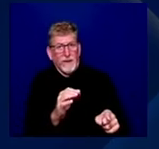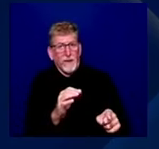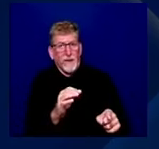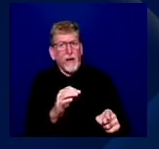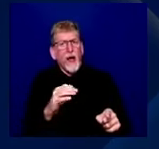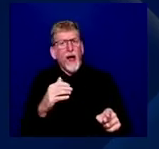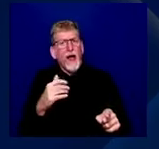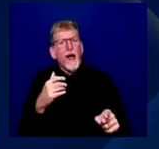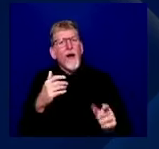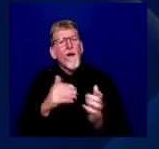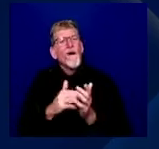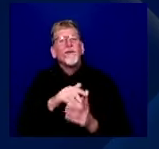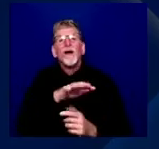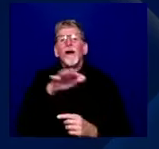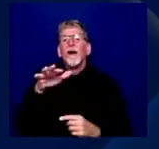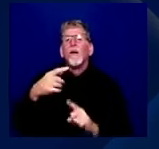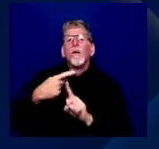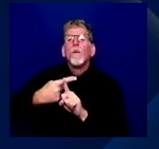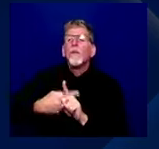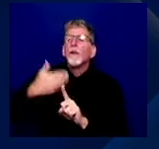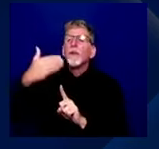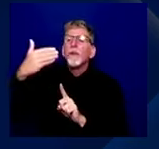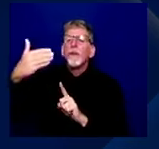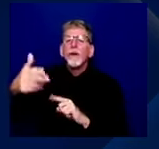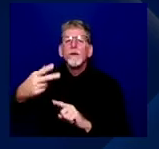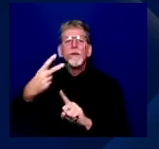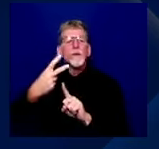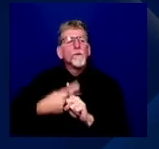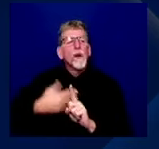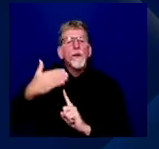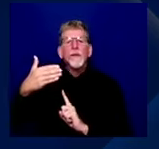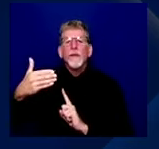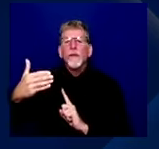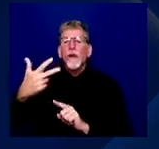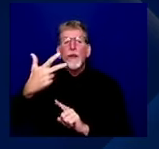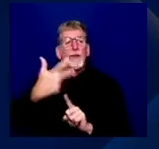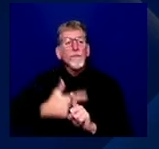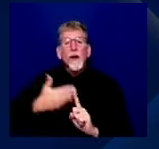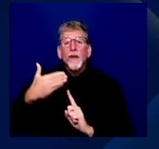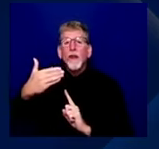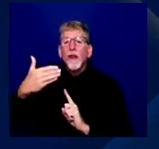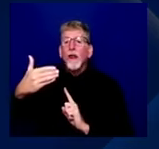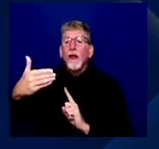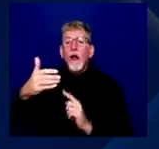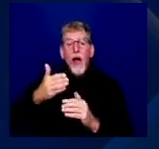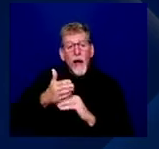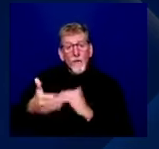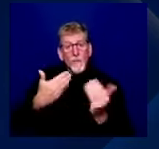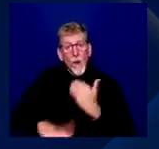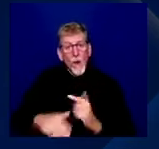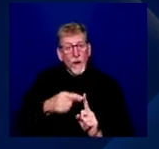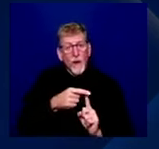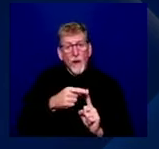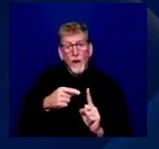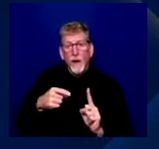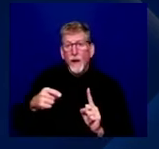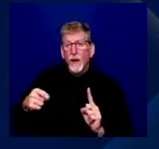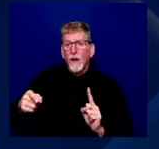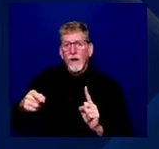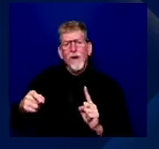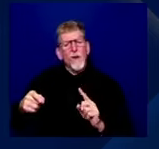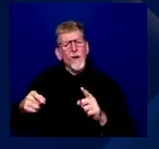later, two months later, three months later, or more. So, so I just, I'm grateful for using your, your, your platform as you do and being